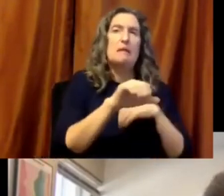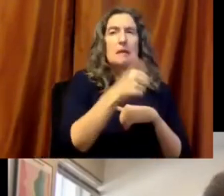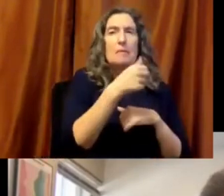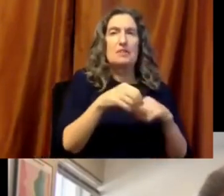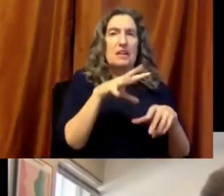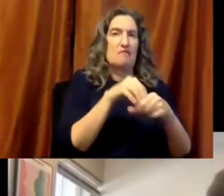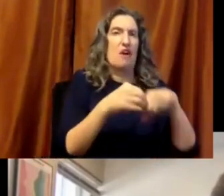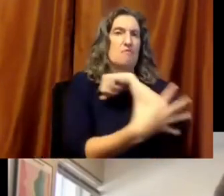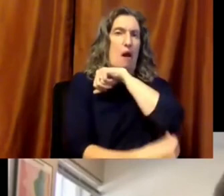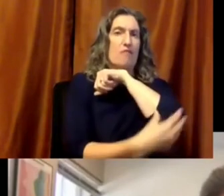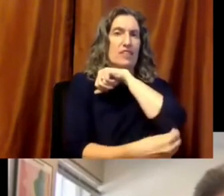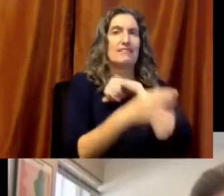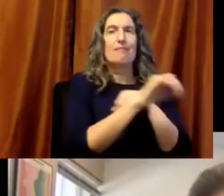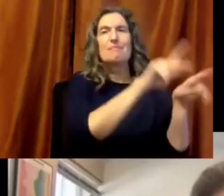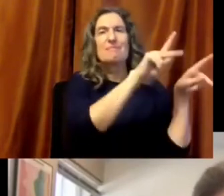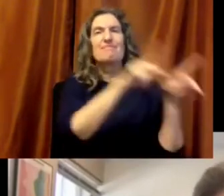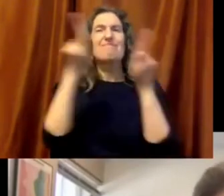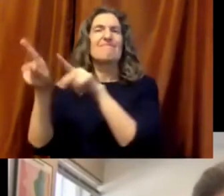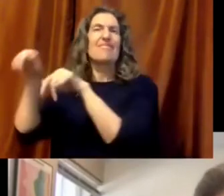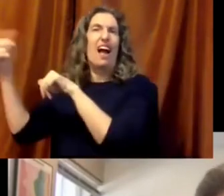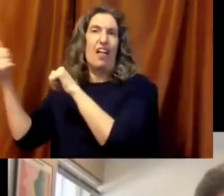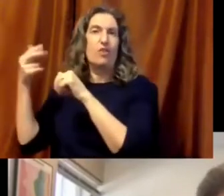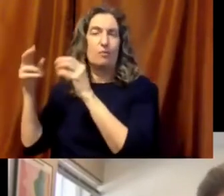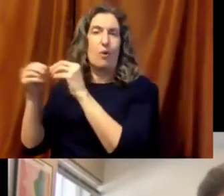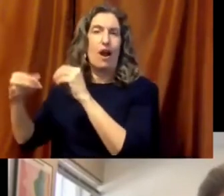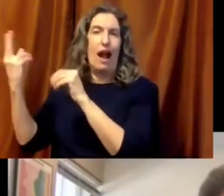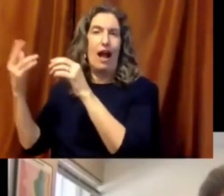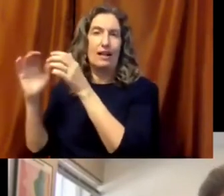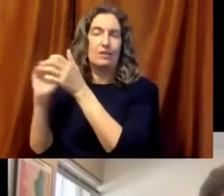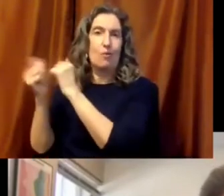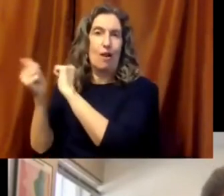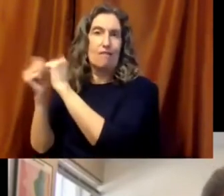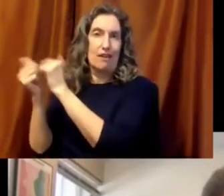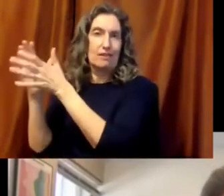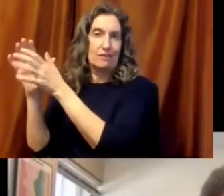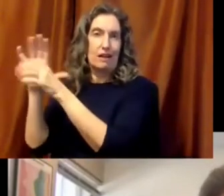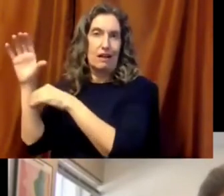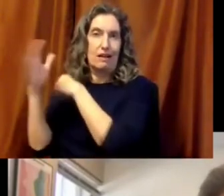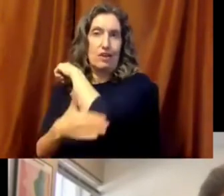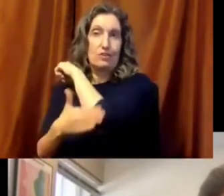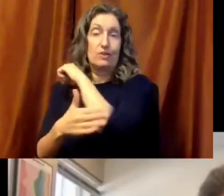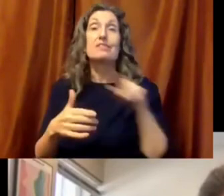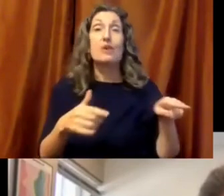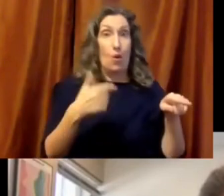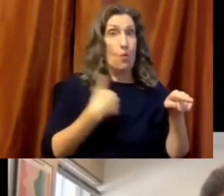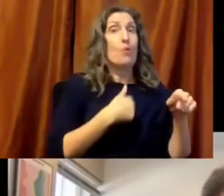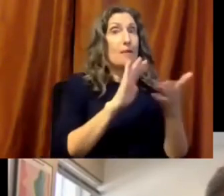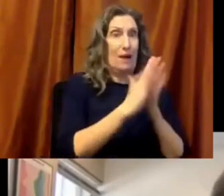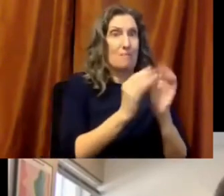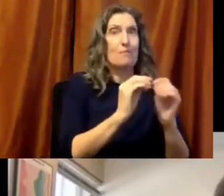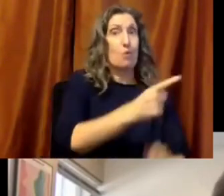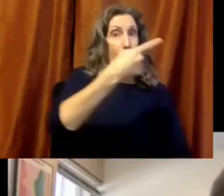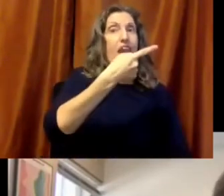of children live in poverty, which is more analogous to others in the world, we rank number one in reading.